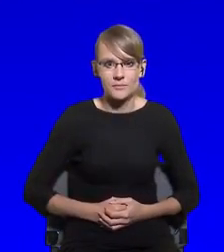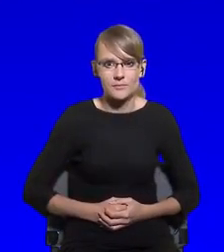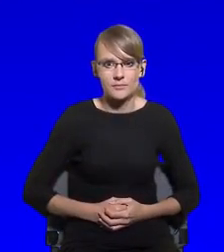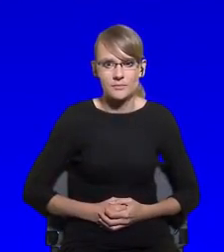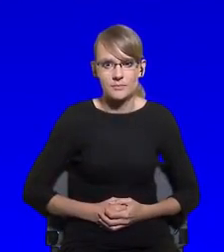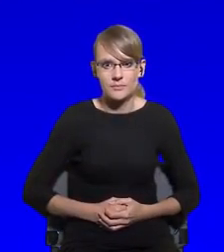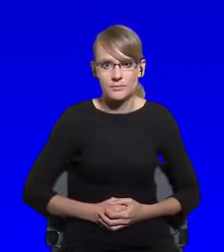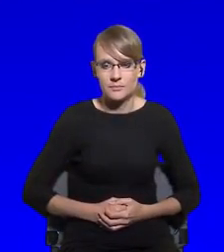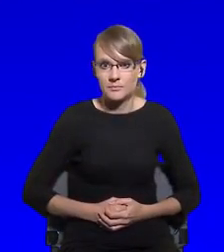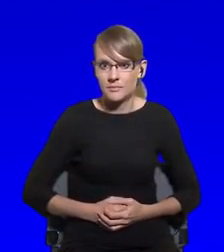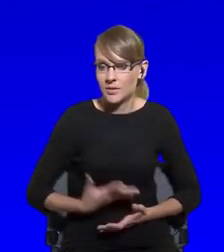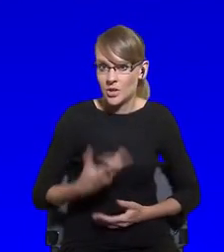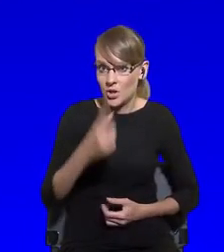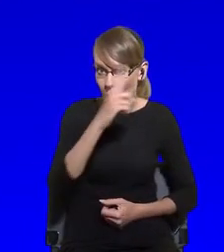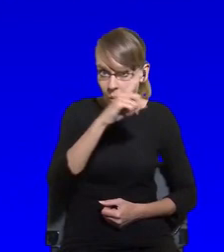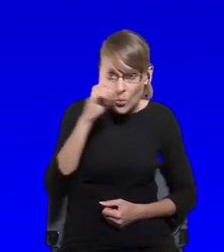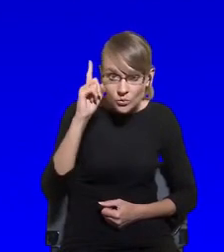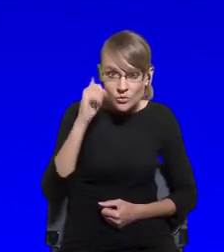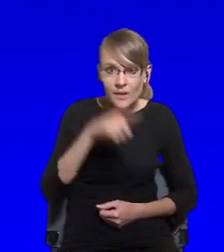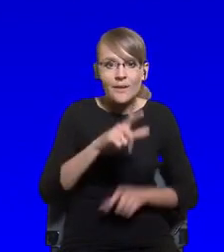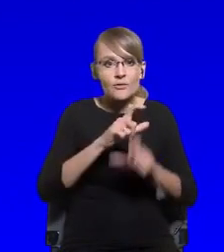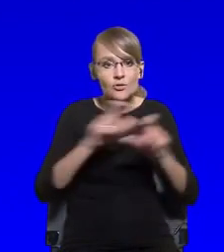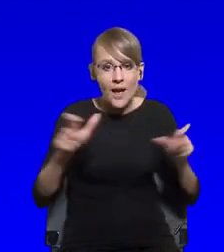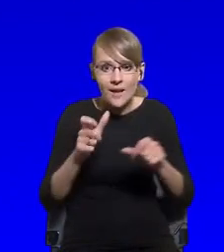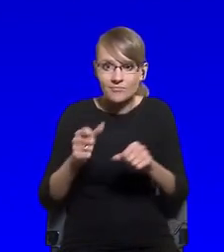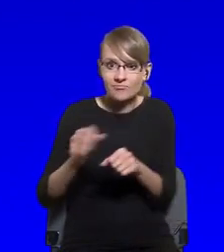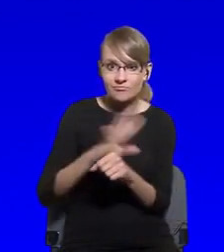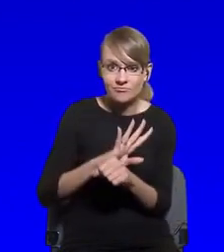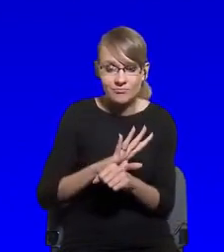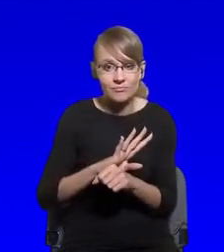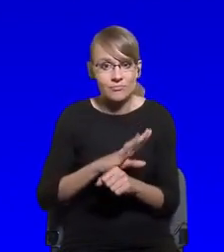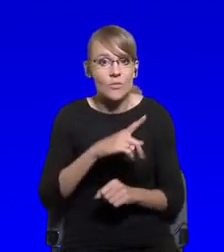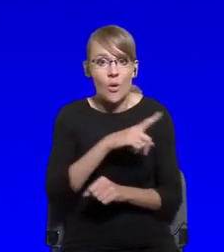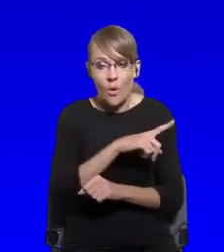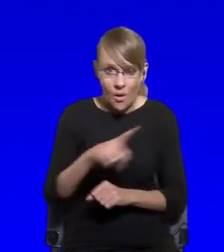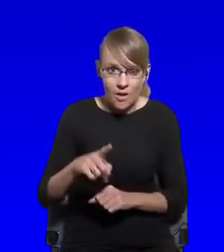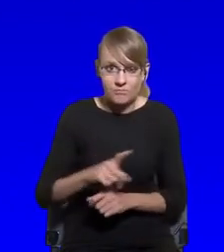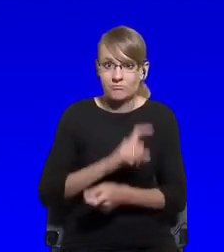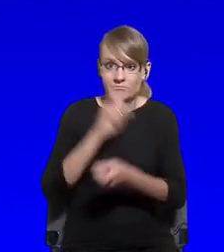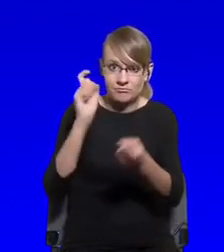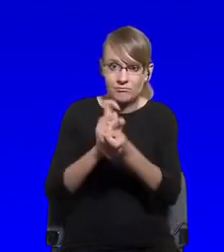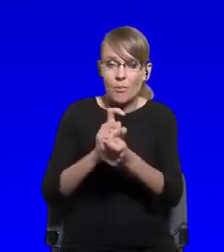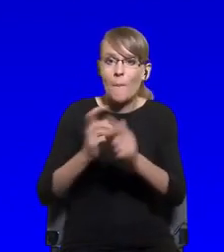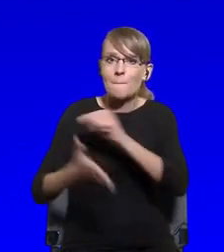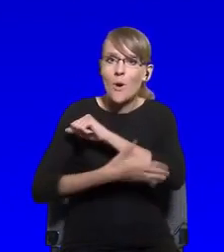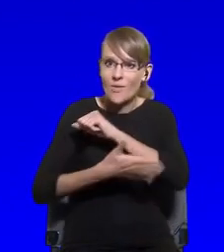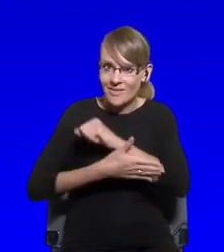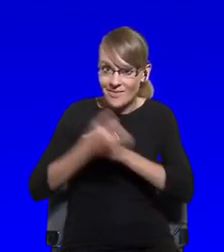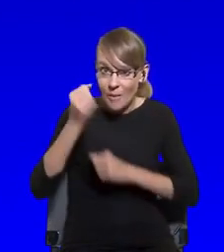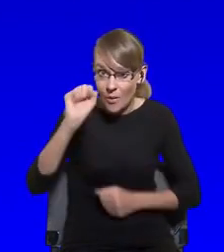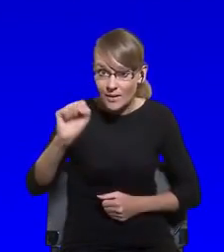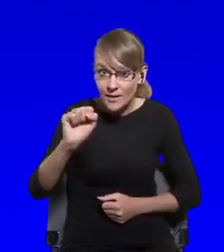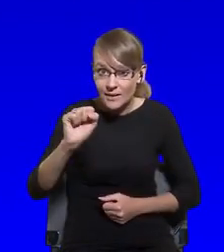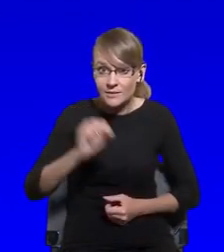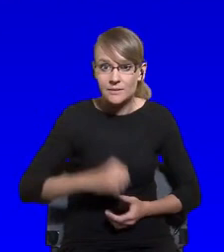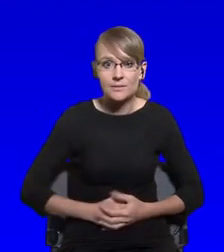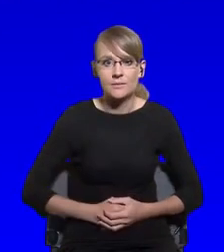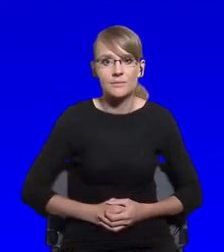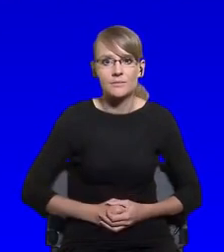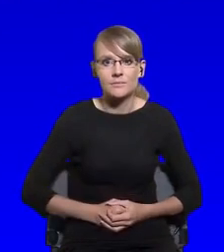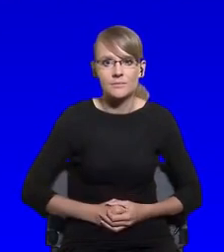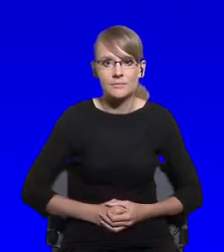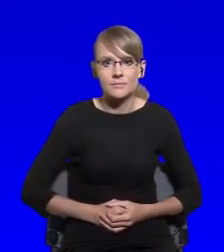question in this time, in this time of COVID, do they question the foundations of democracy and is it an important phenomenon?